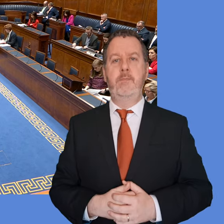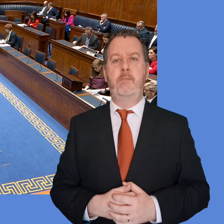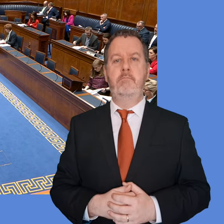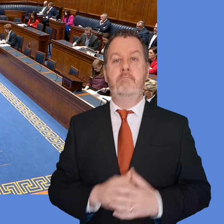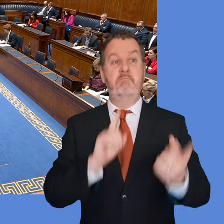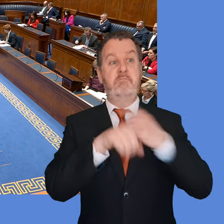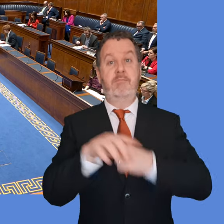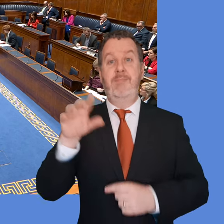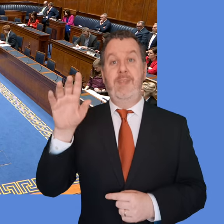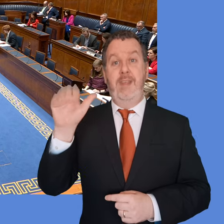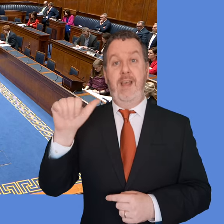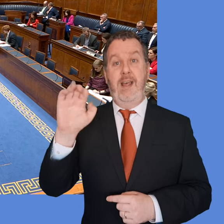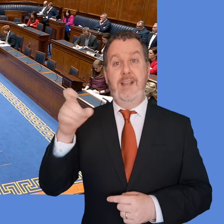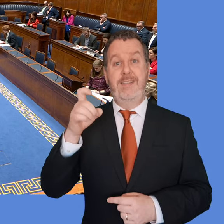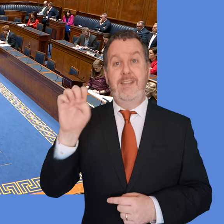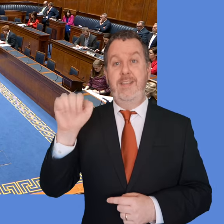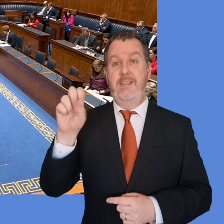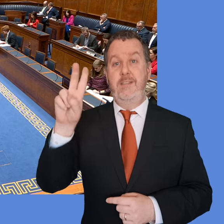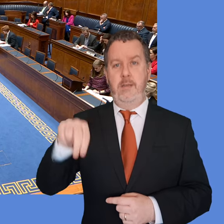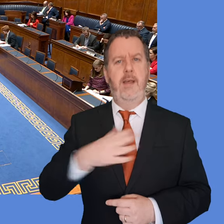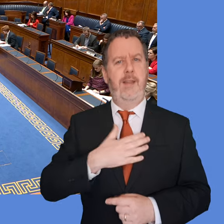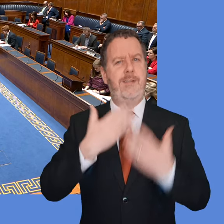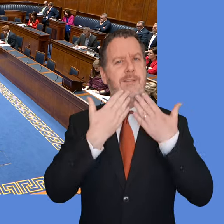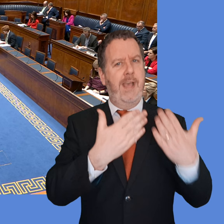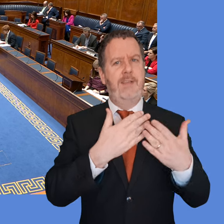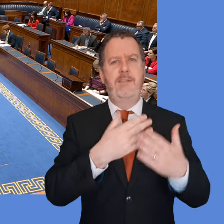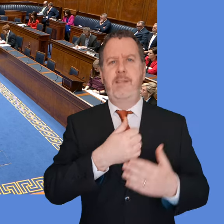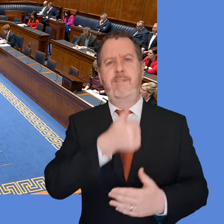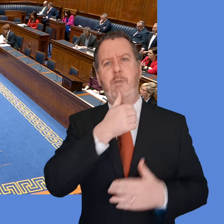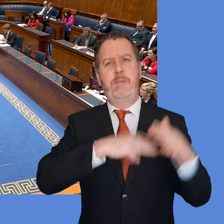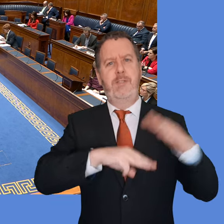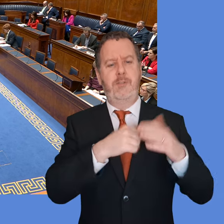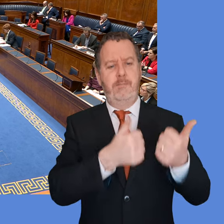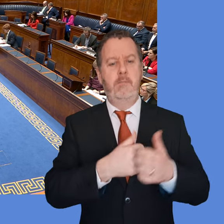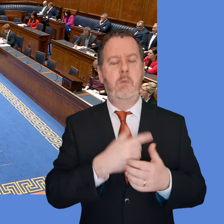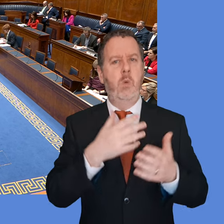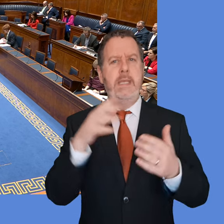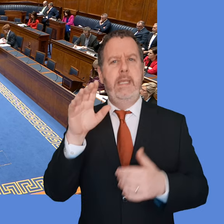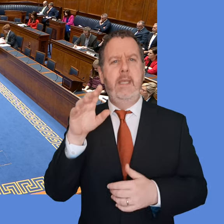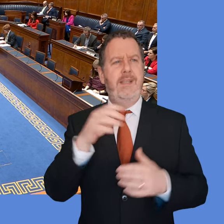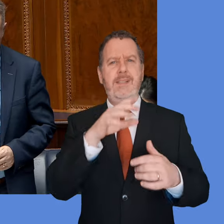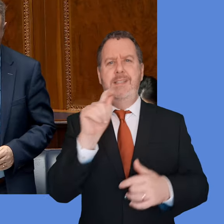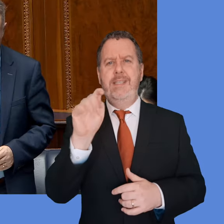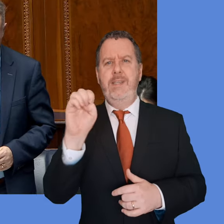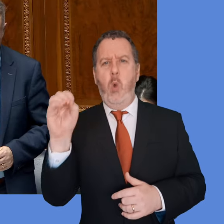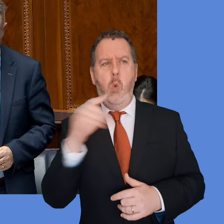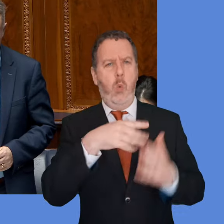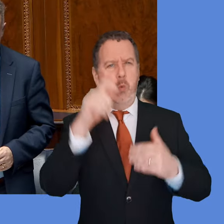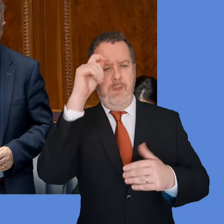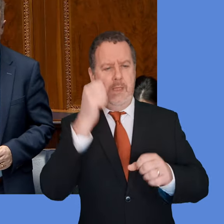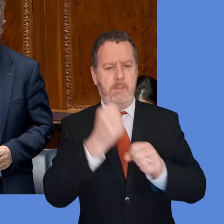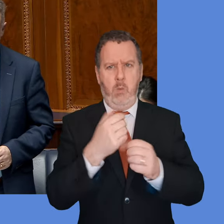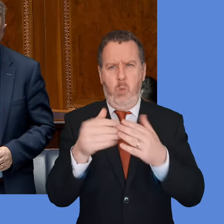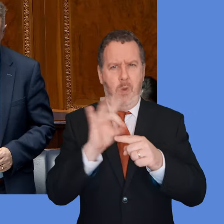Thank you. Could I thank the First Minister for answer? What is the Executive Office assessment of what Northern Ireland revenue raising